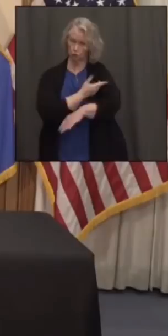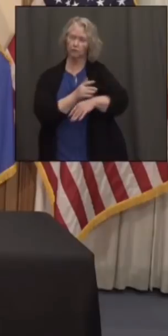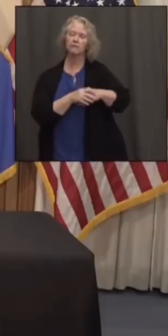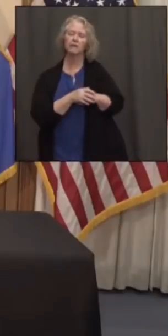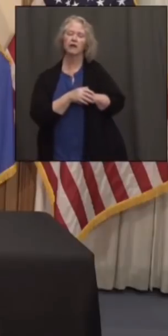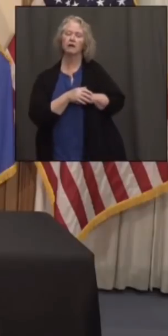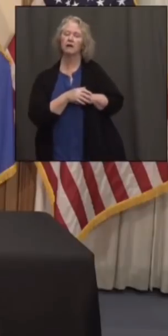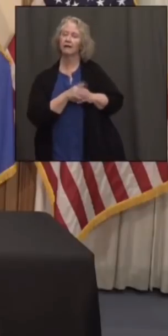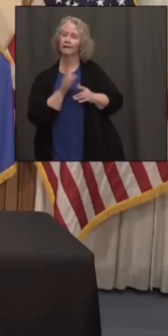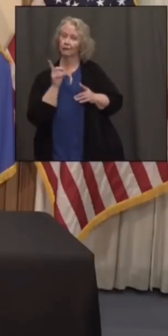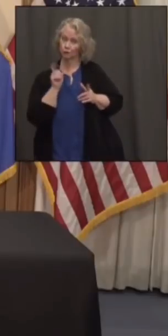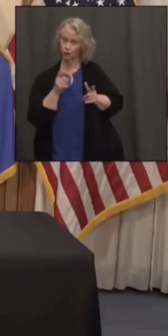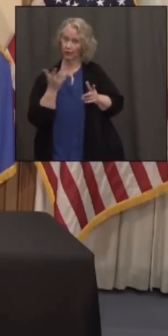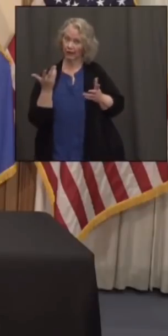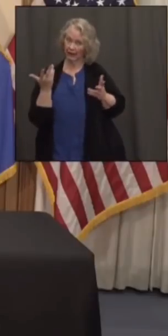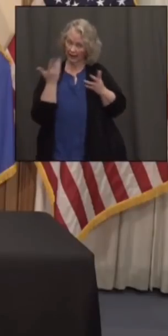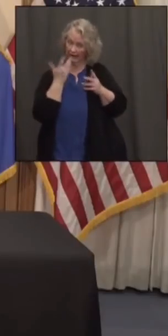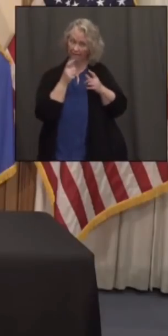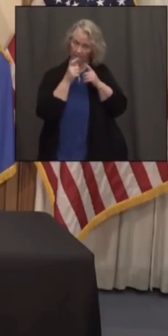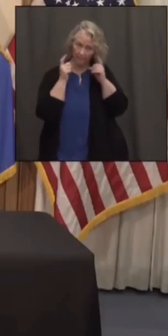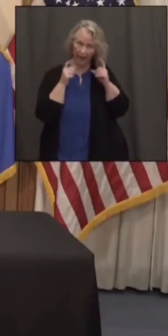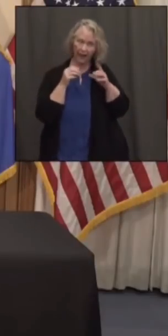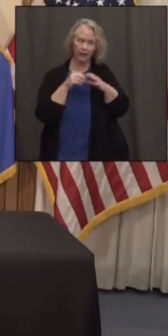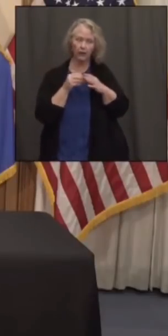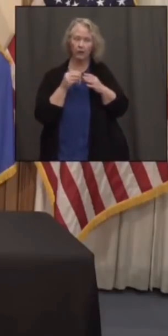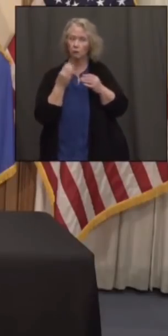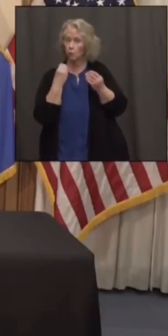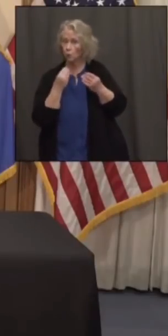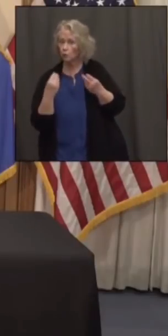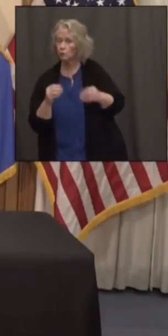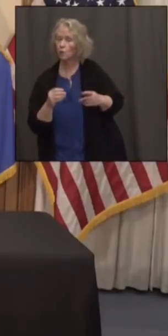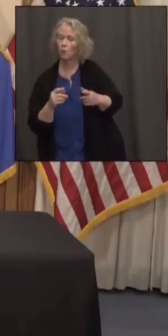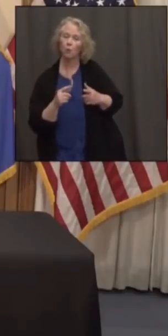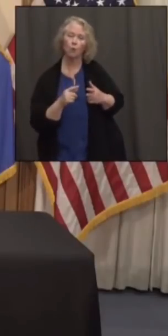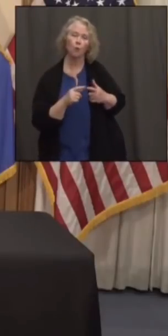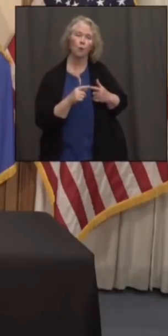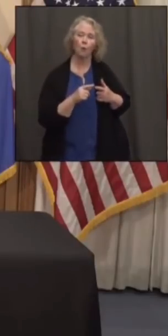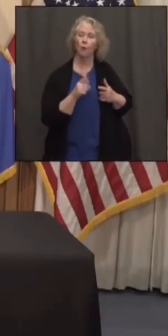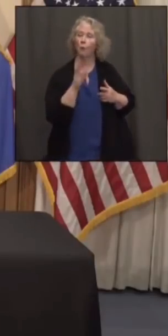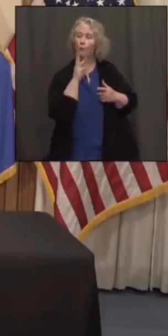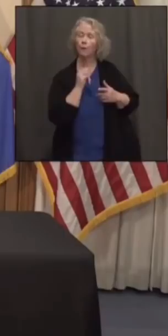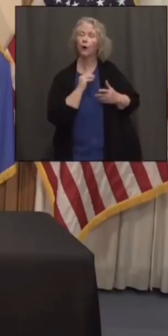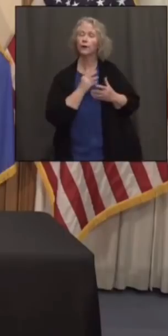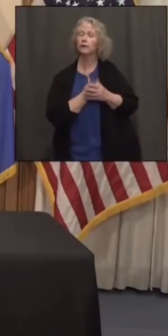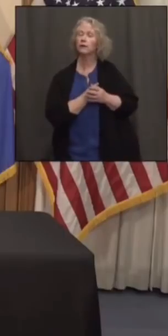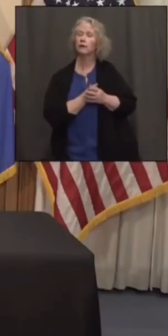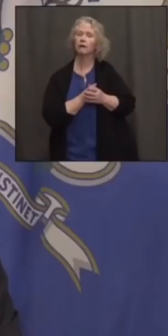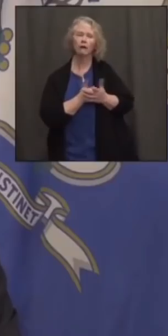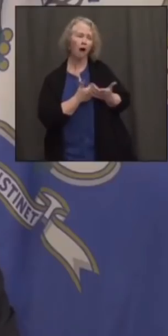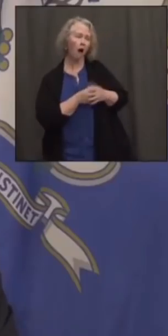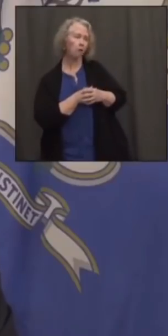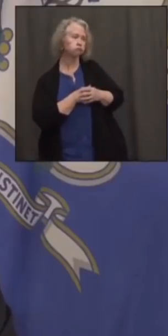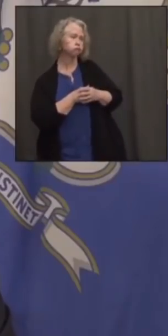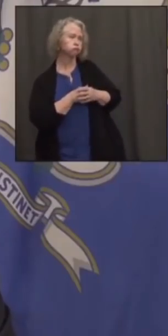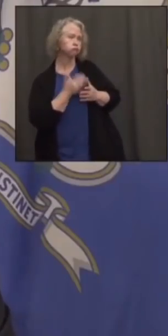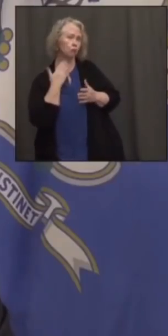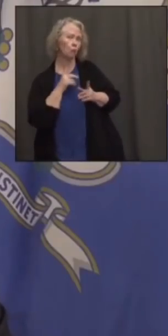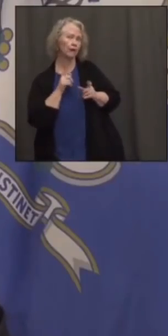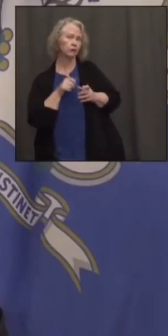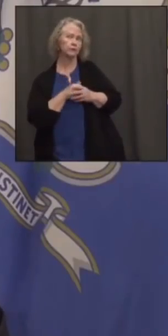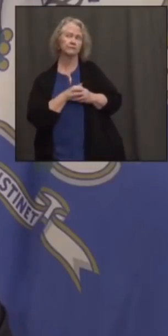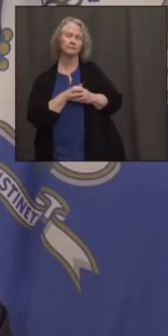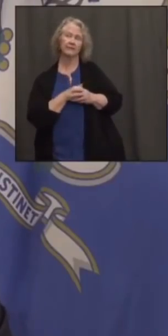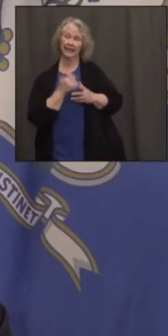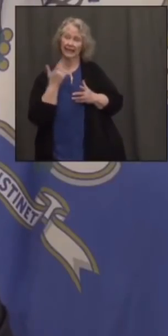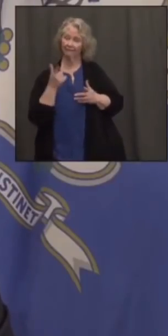still wear a mask when you go to the supermarket or, you know, into your local Walmart? Oh, that's a good question. Look, I think